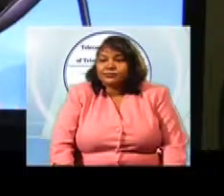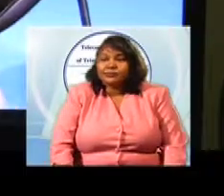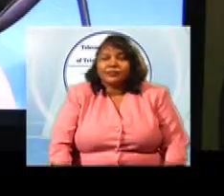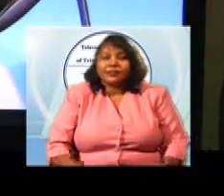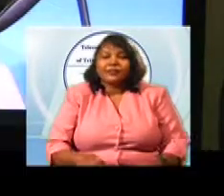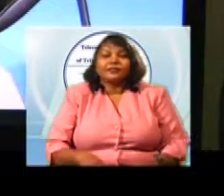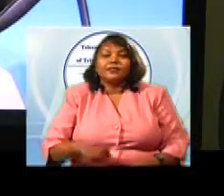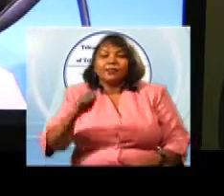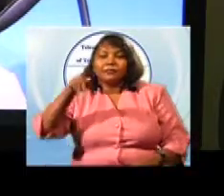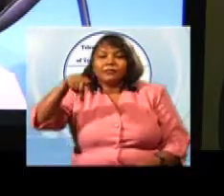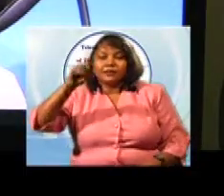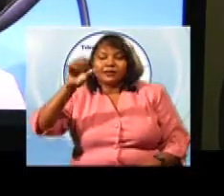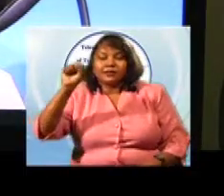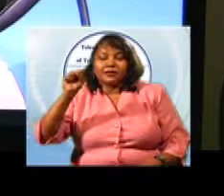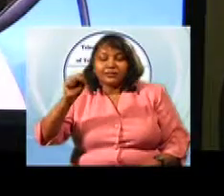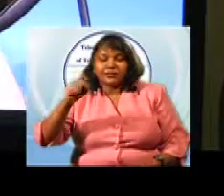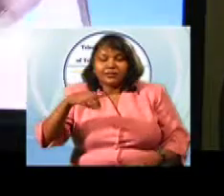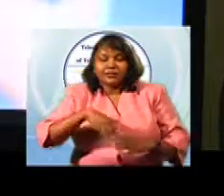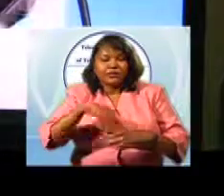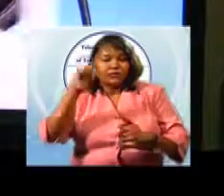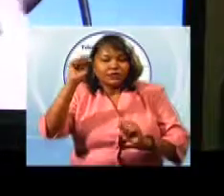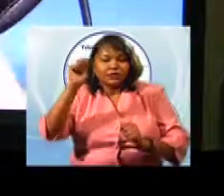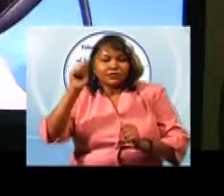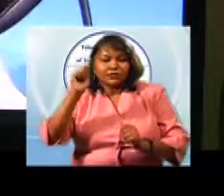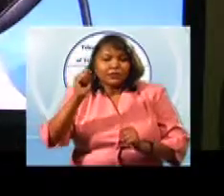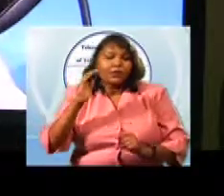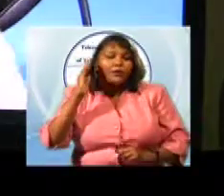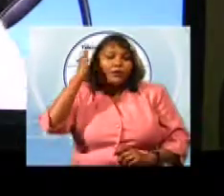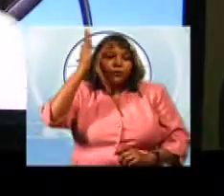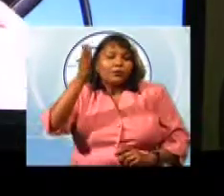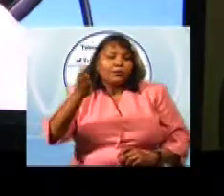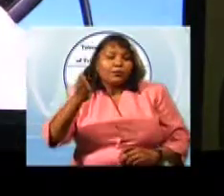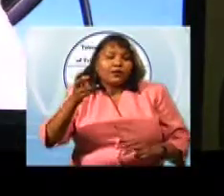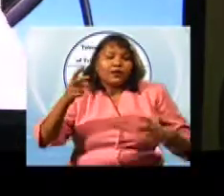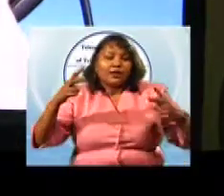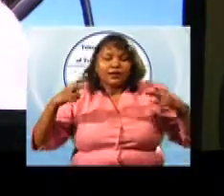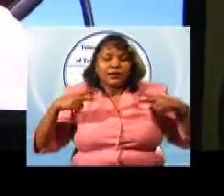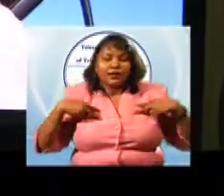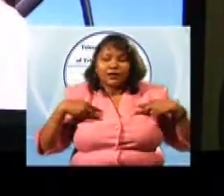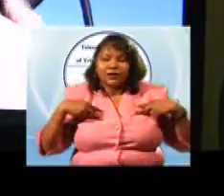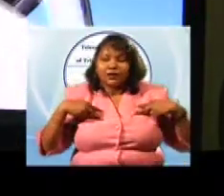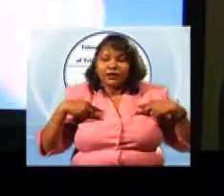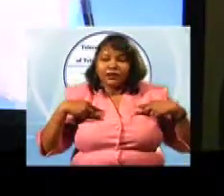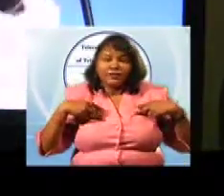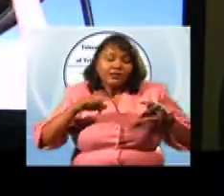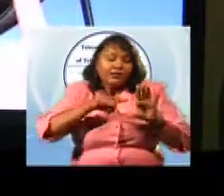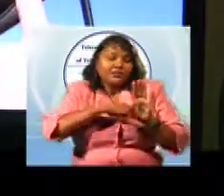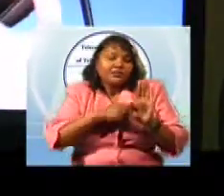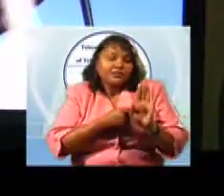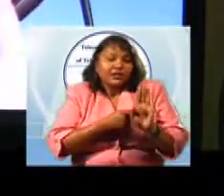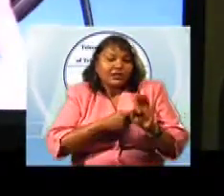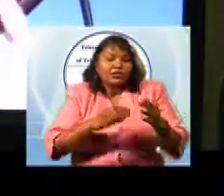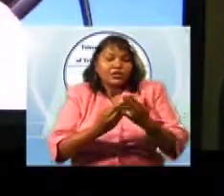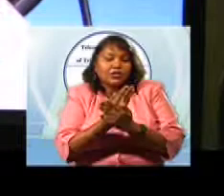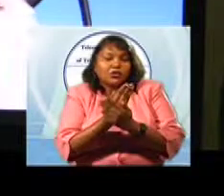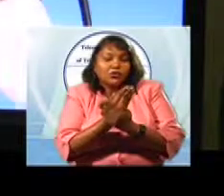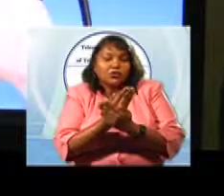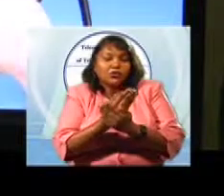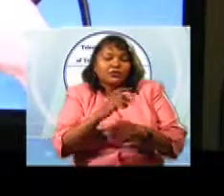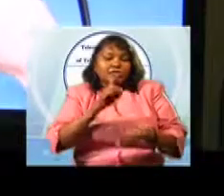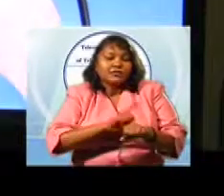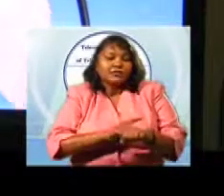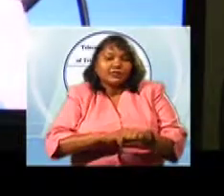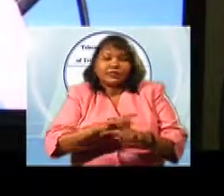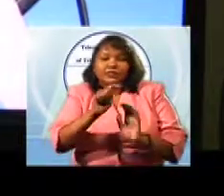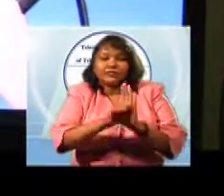A public broadcasting service in Trinidad and Tobago, to its advantage, would be emerging in a new digital era, thus